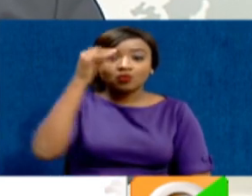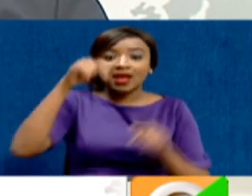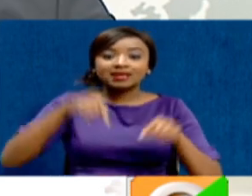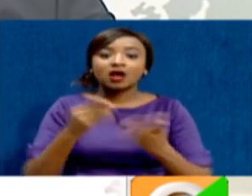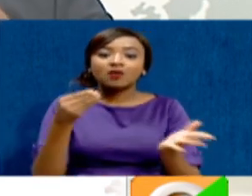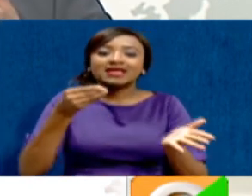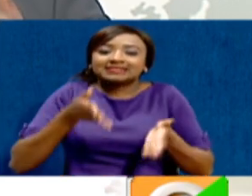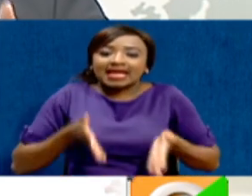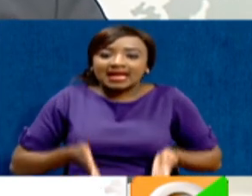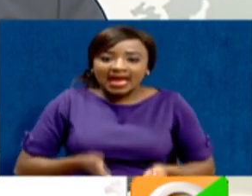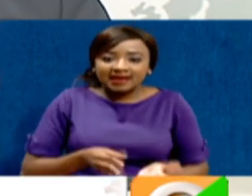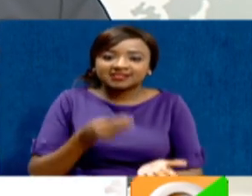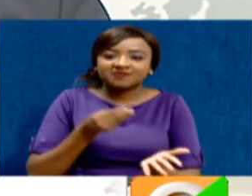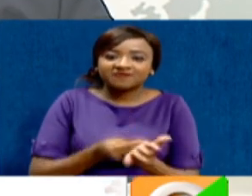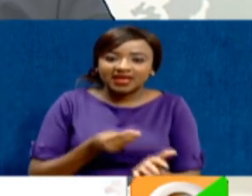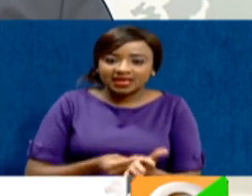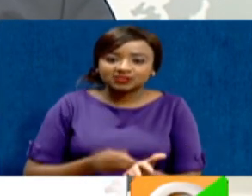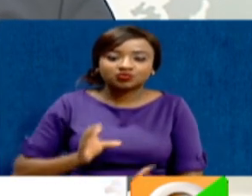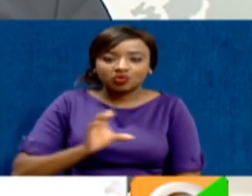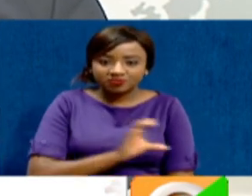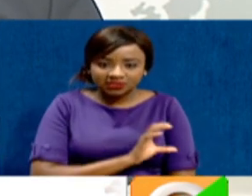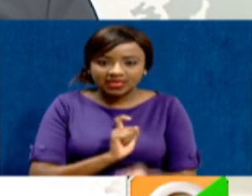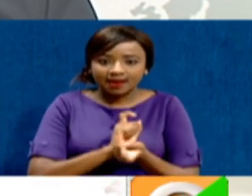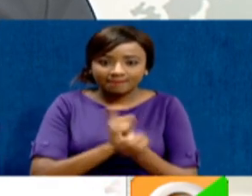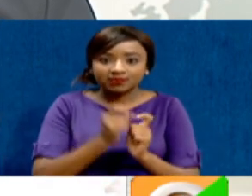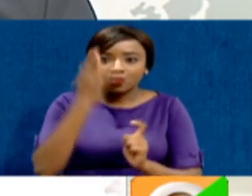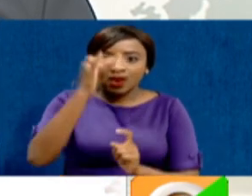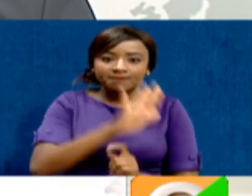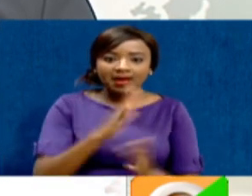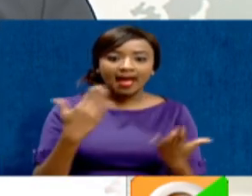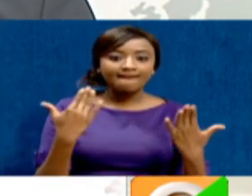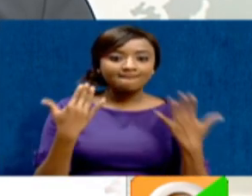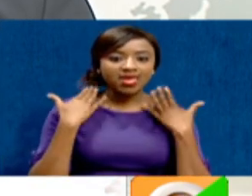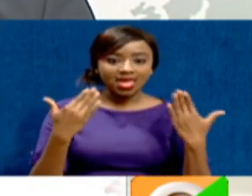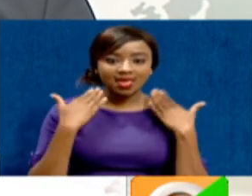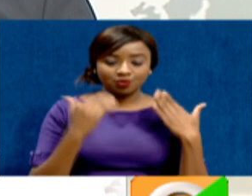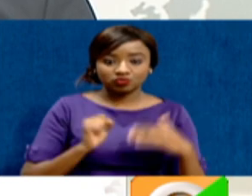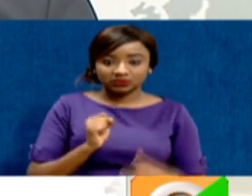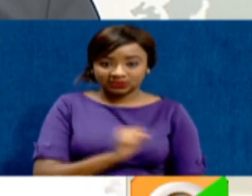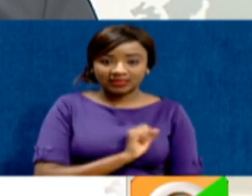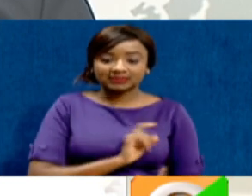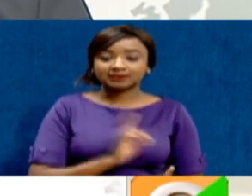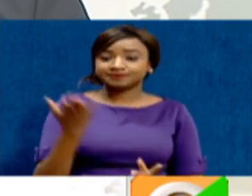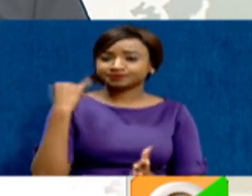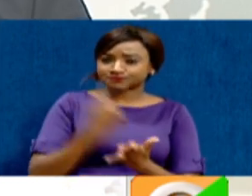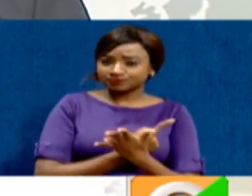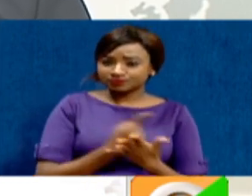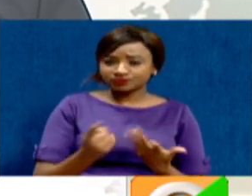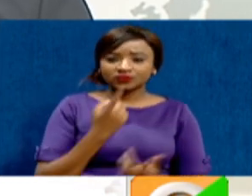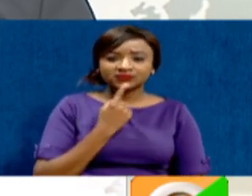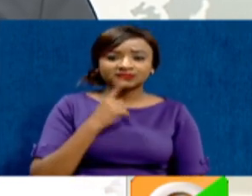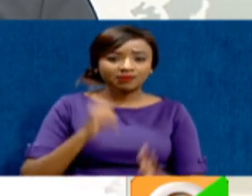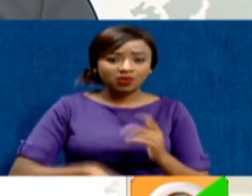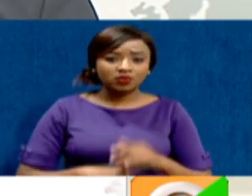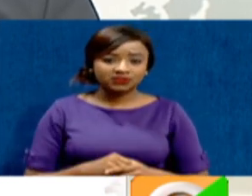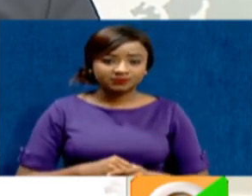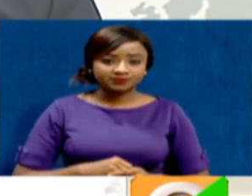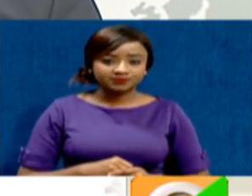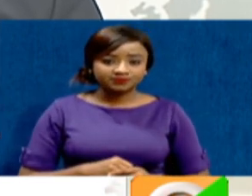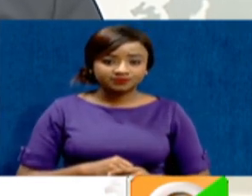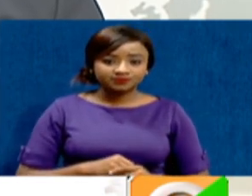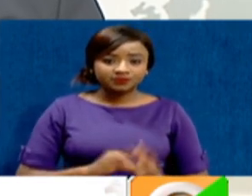amended because Senator Mithika Linturi of Meru last week moved an amendment, the one that you just read,